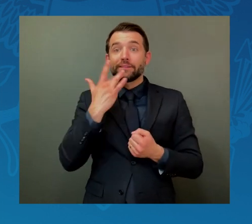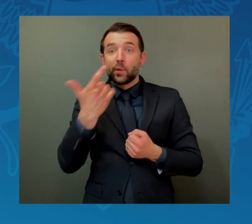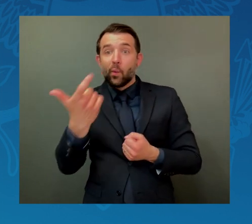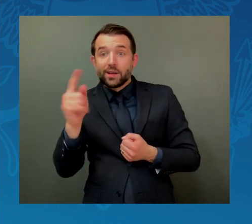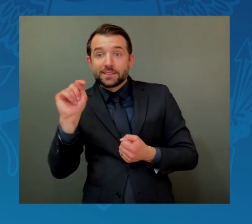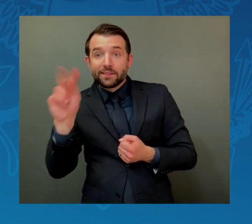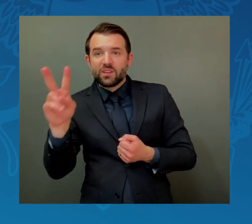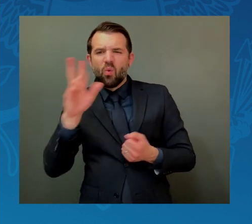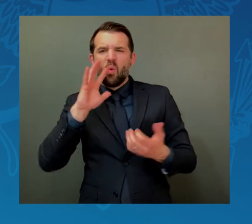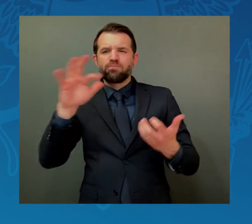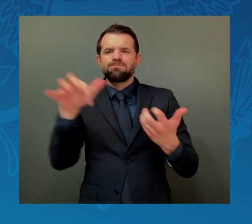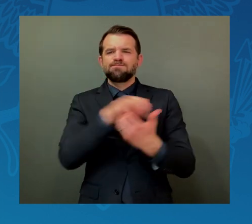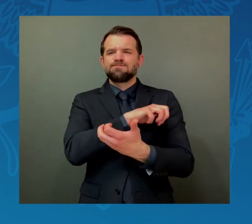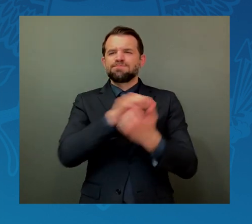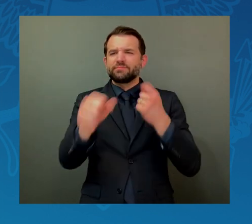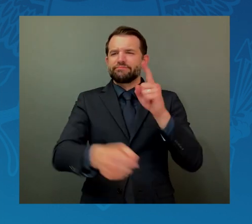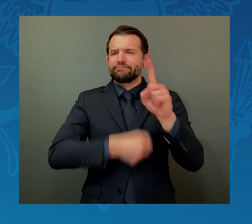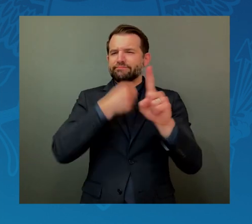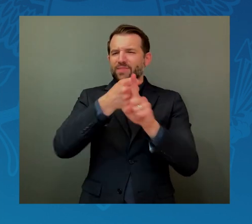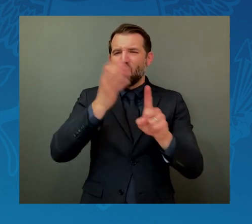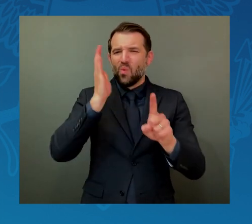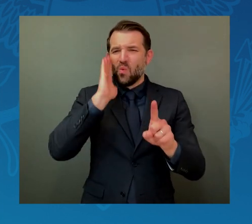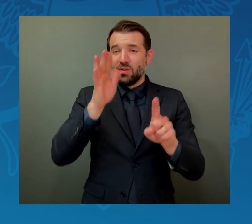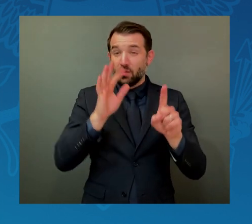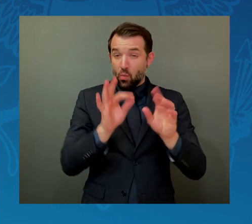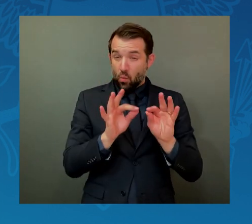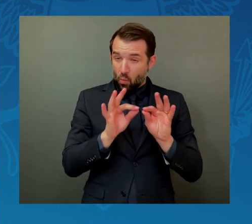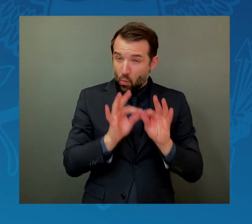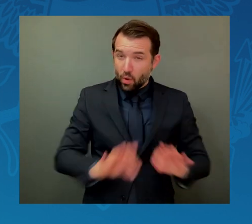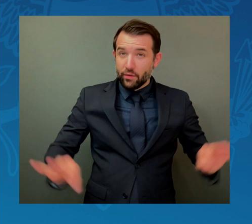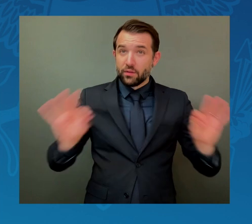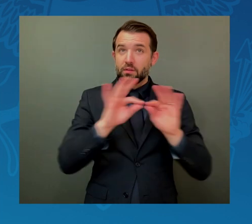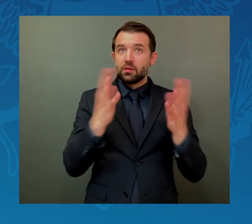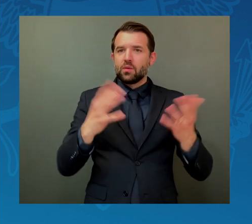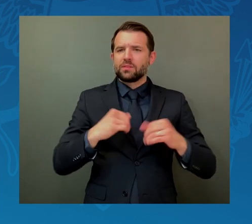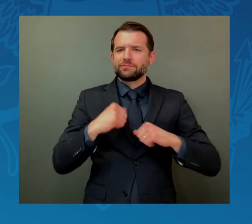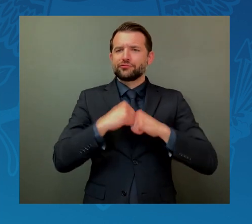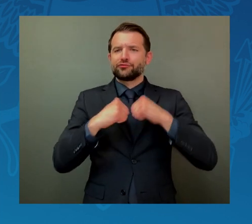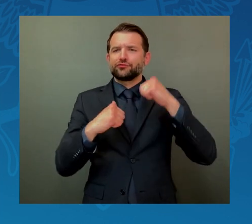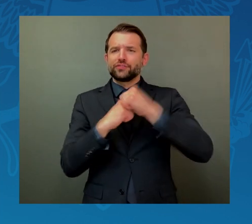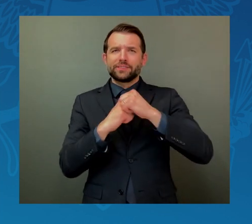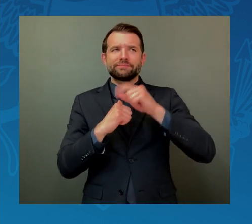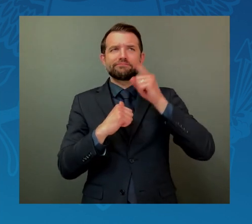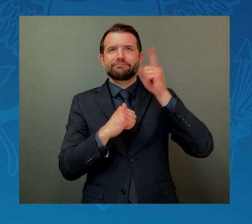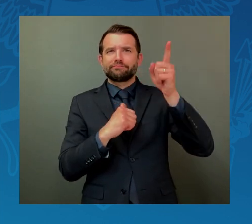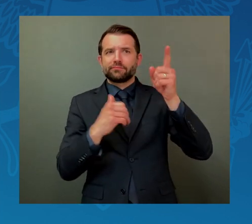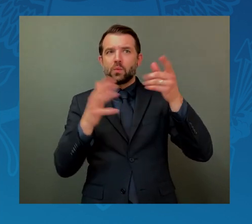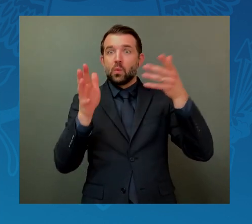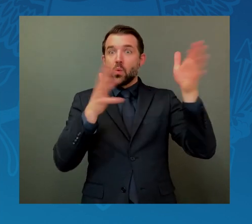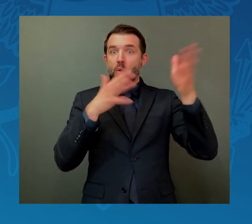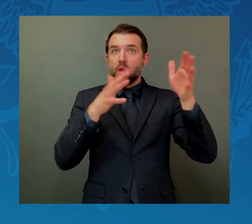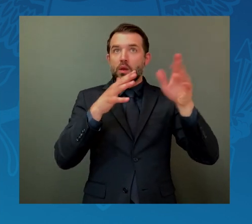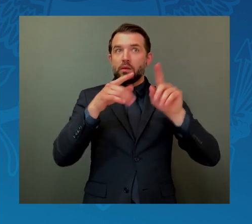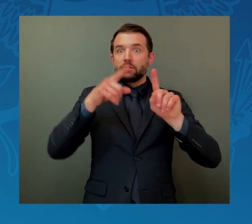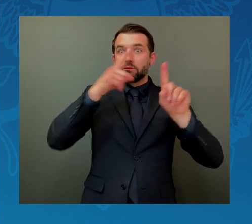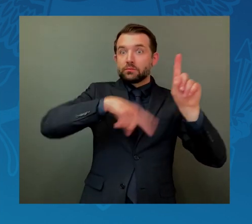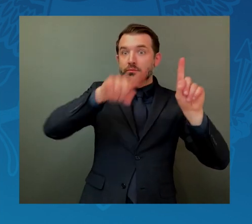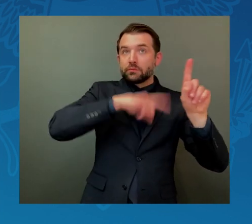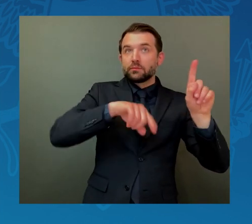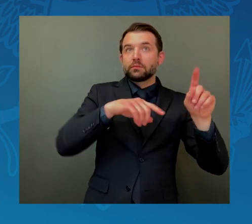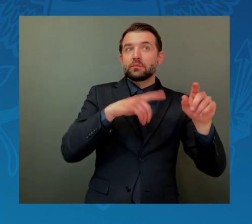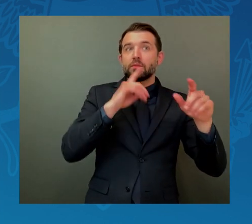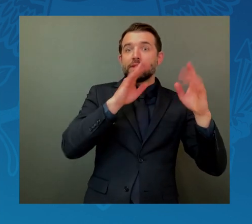Critical infrastructure, like wind turbines that power our homes, well, they rely on